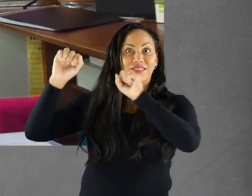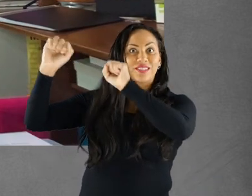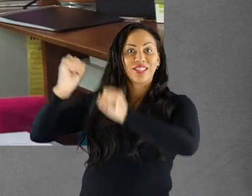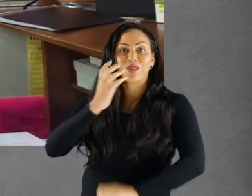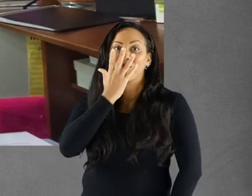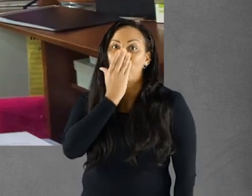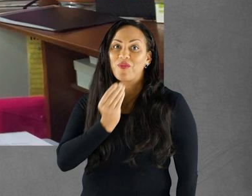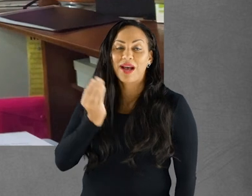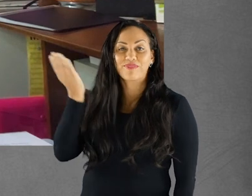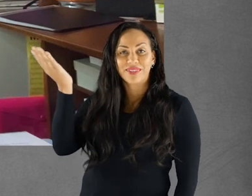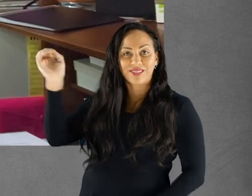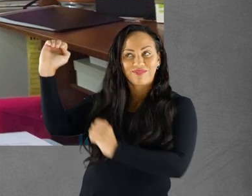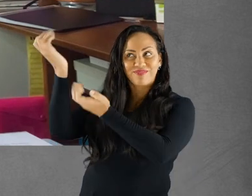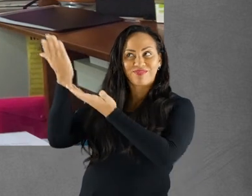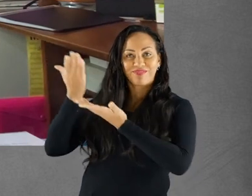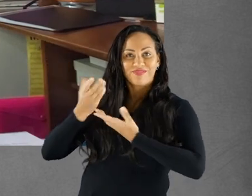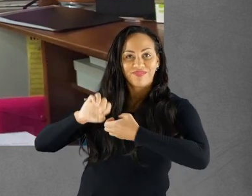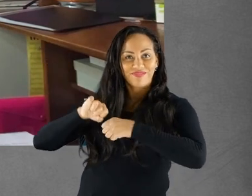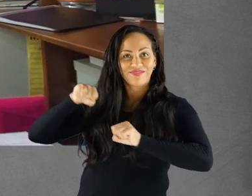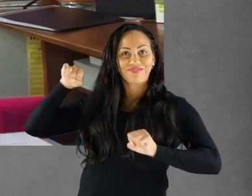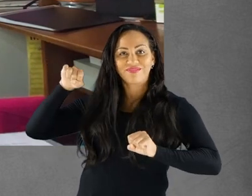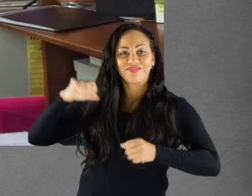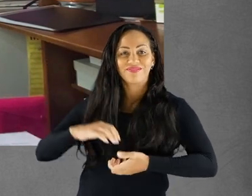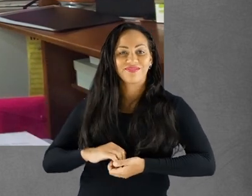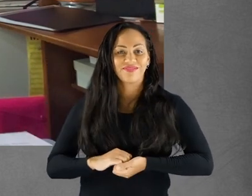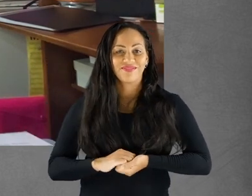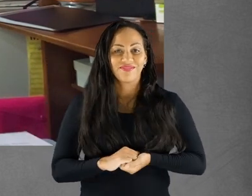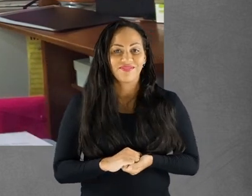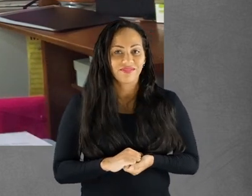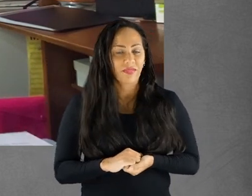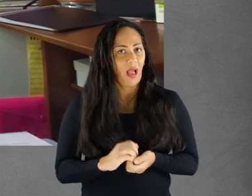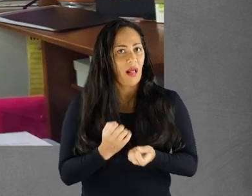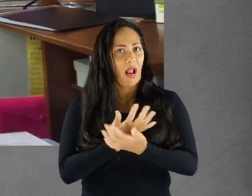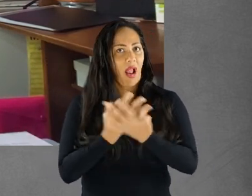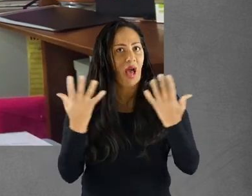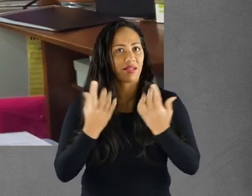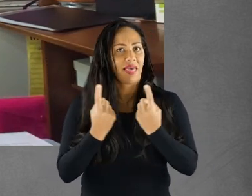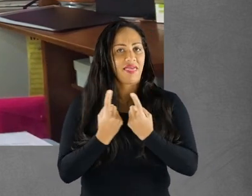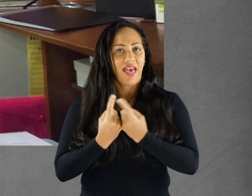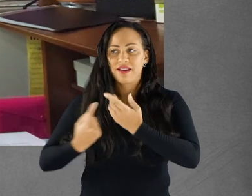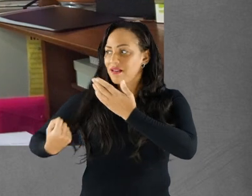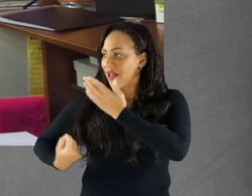Doctors of Letters by the University of Wolverhampton.